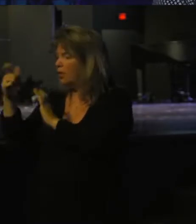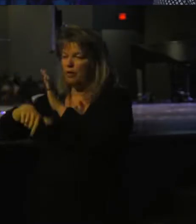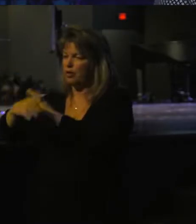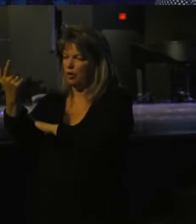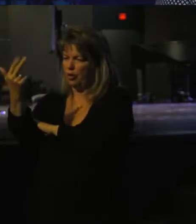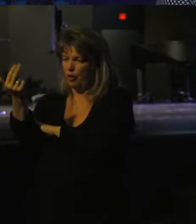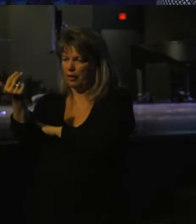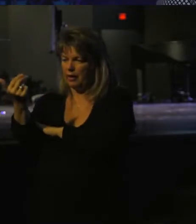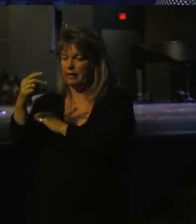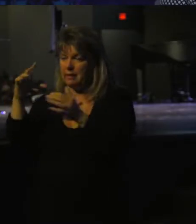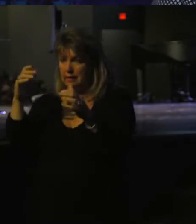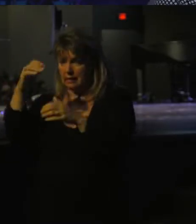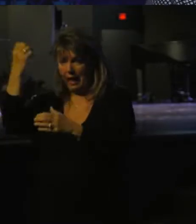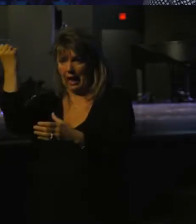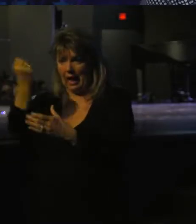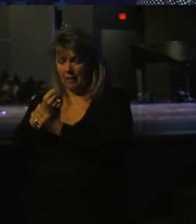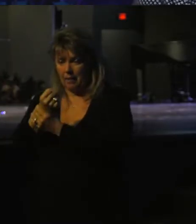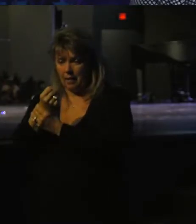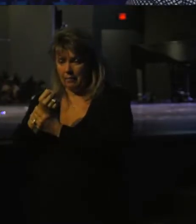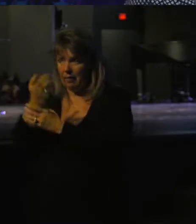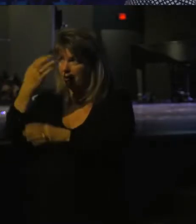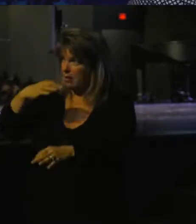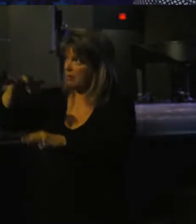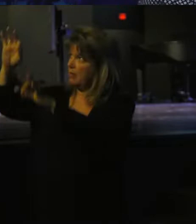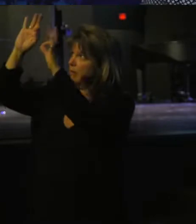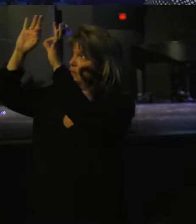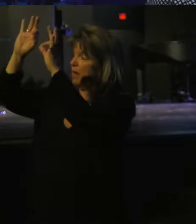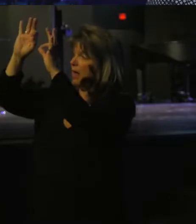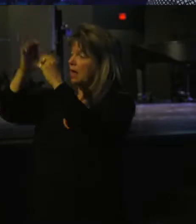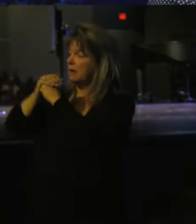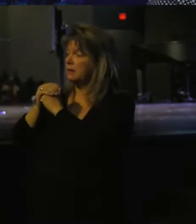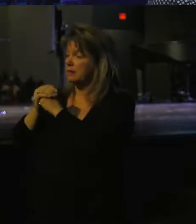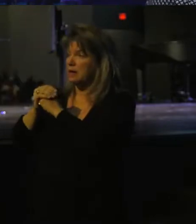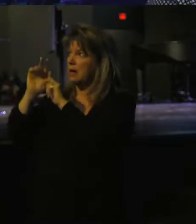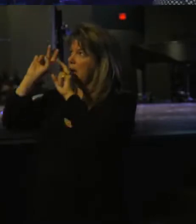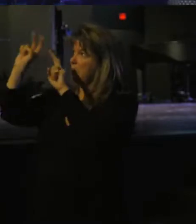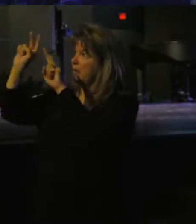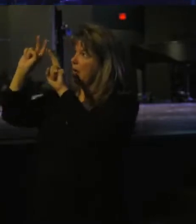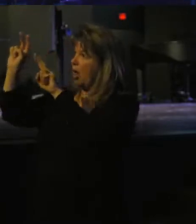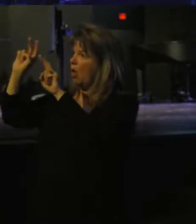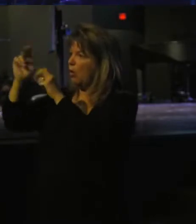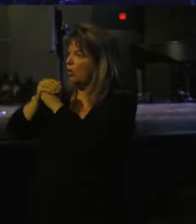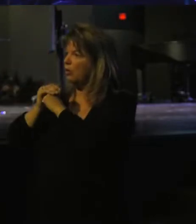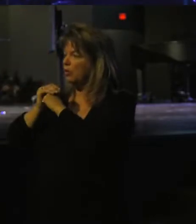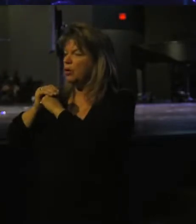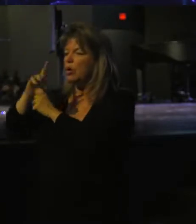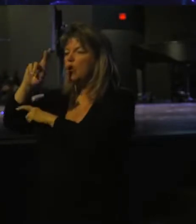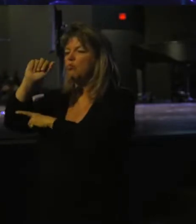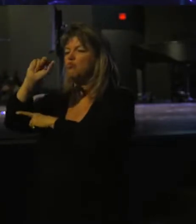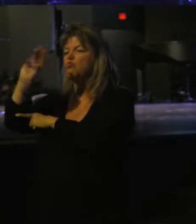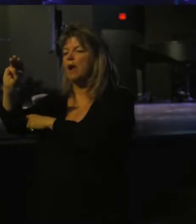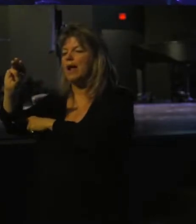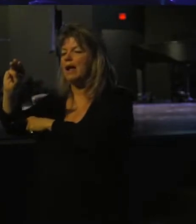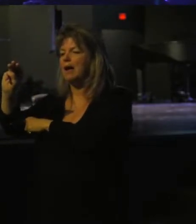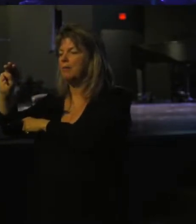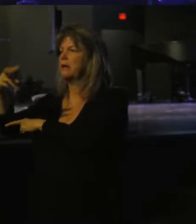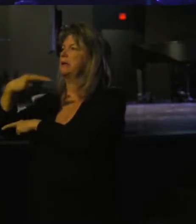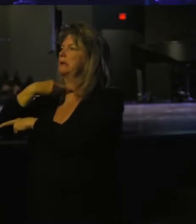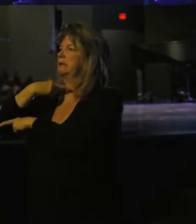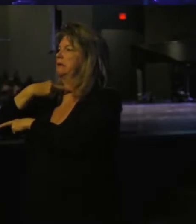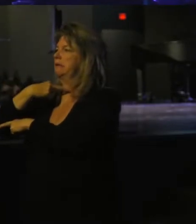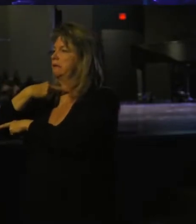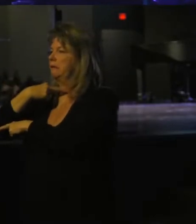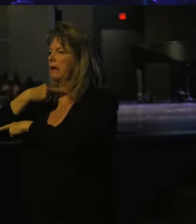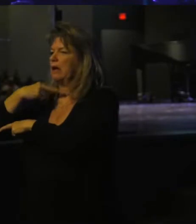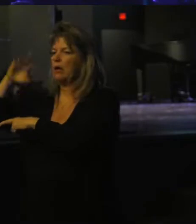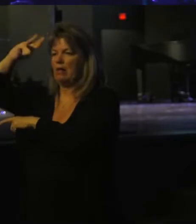13, it says, Abraham lifted up his eyes and looked, and behold, behind him was a ram caught in a thicket by